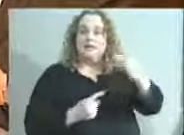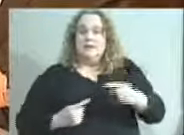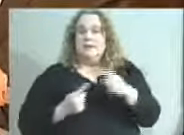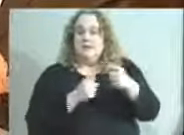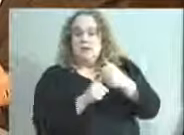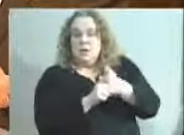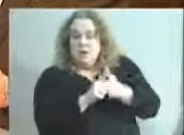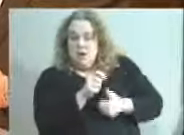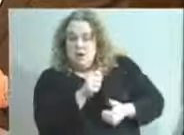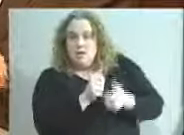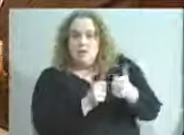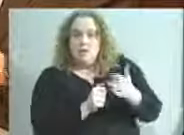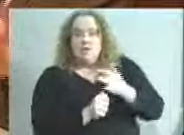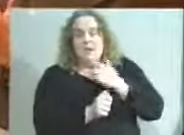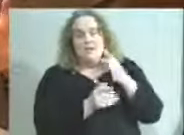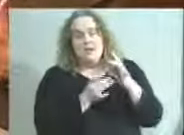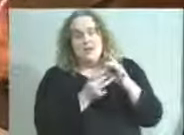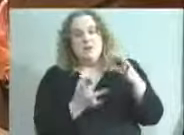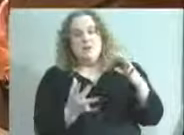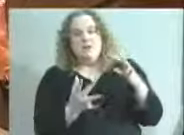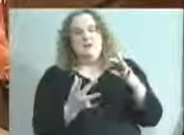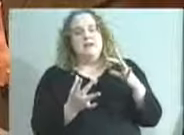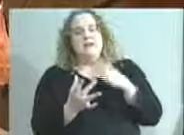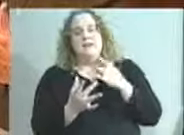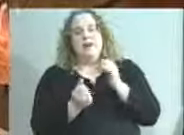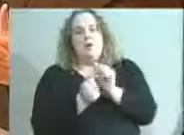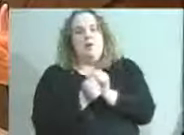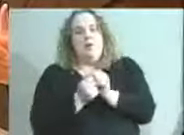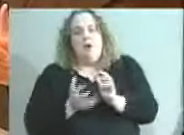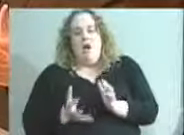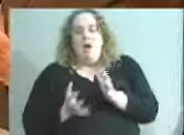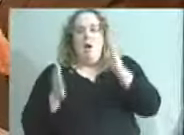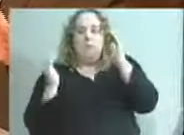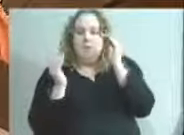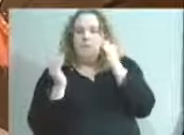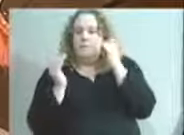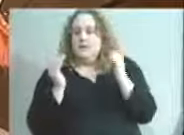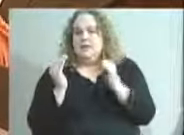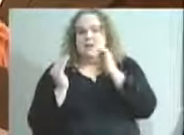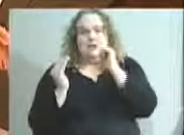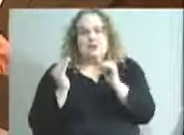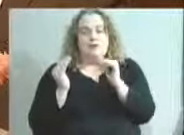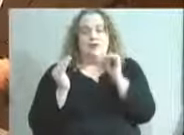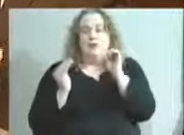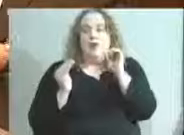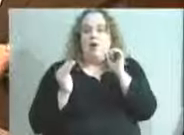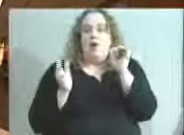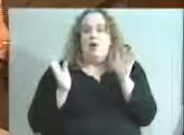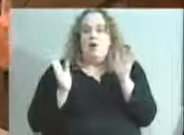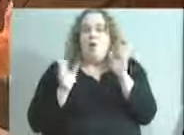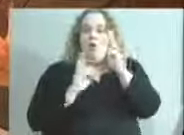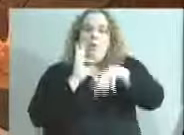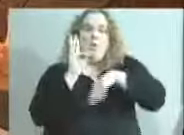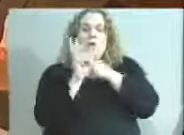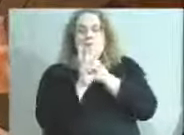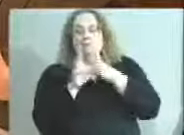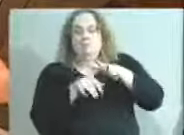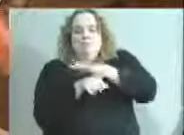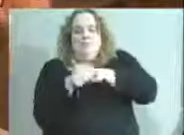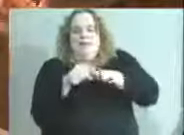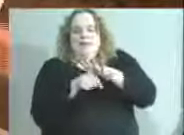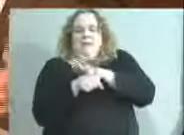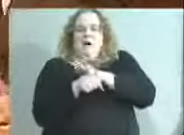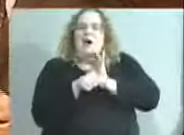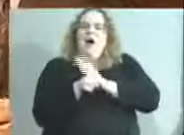they feel disconnected and they feel hopeless. Because oftentimes their outlook for the world is just a block around where they live.